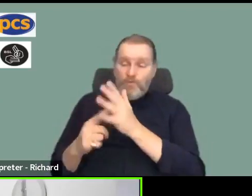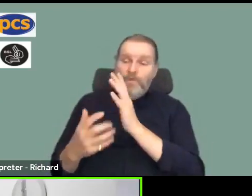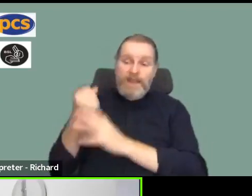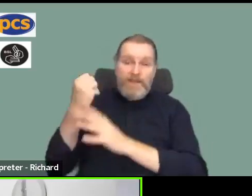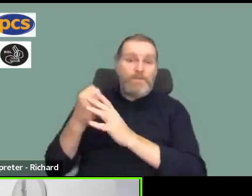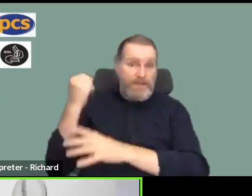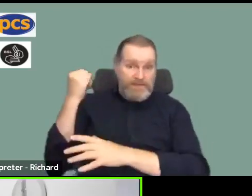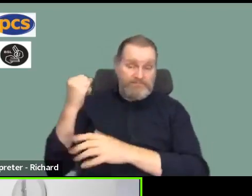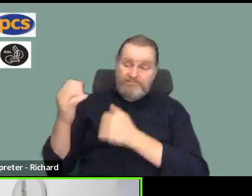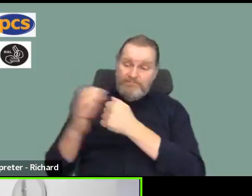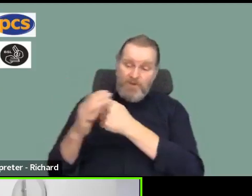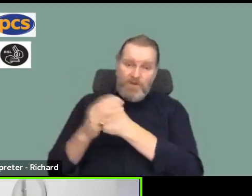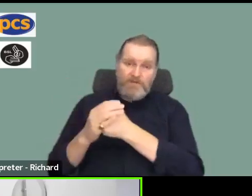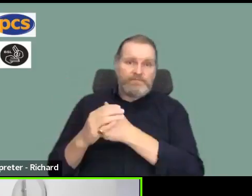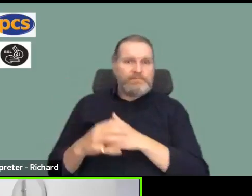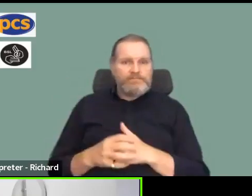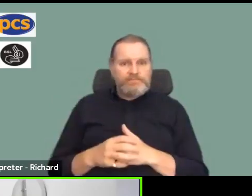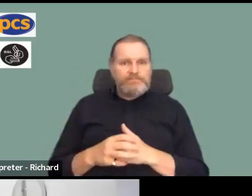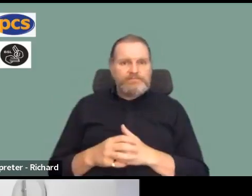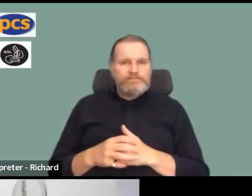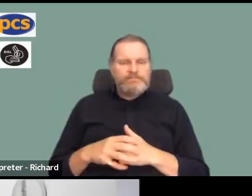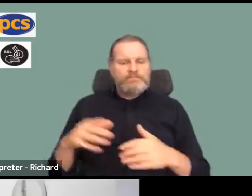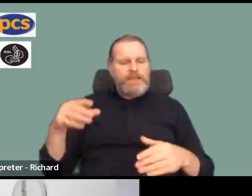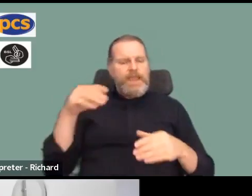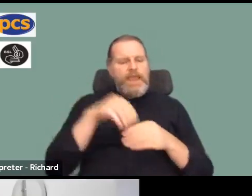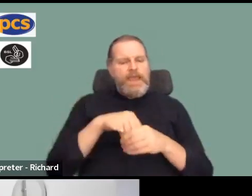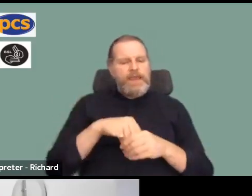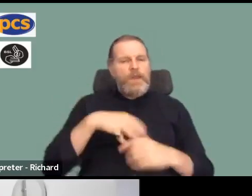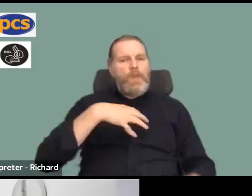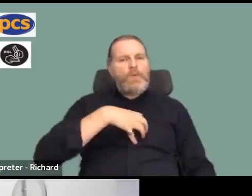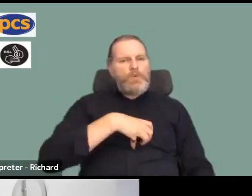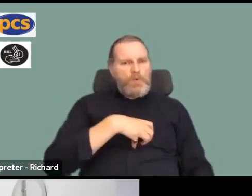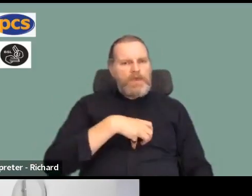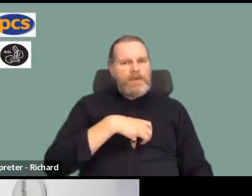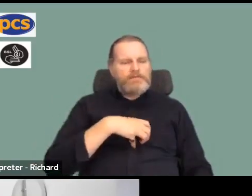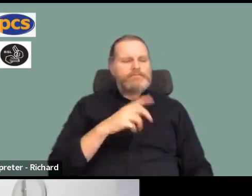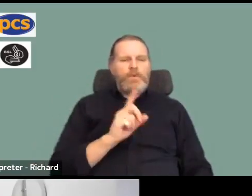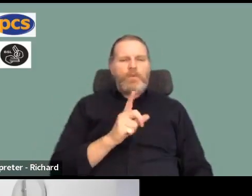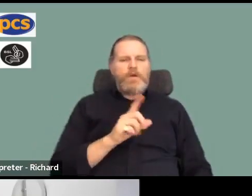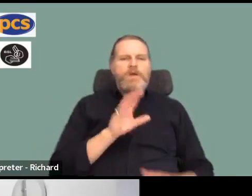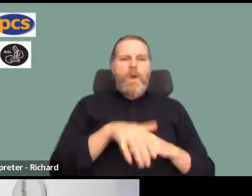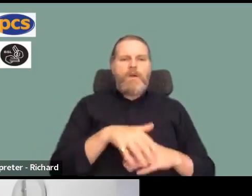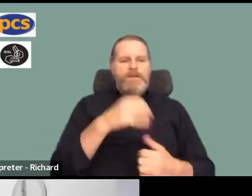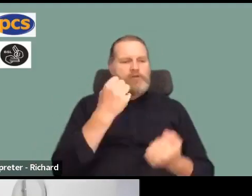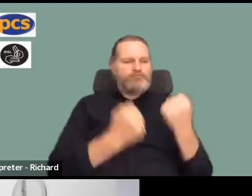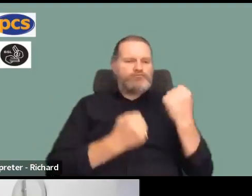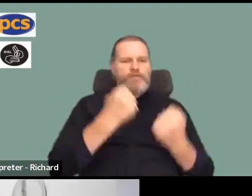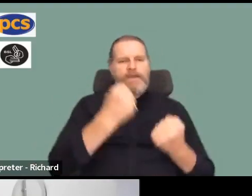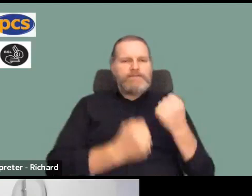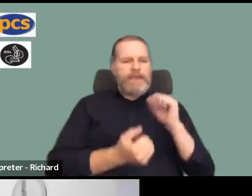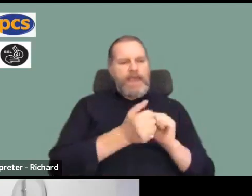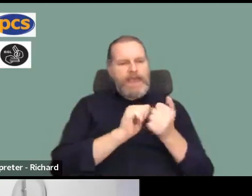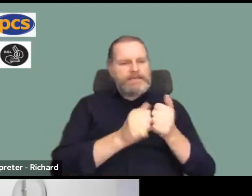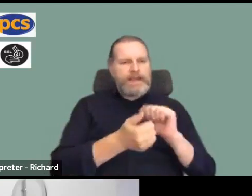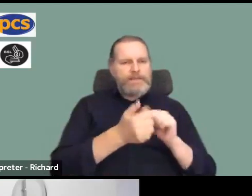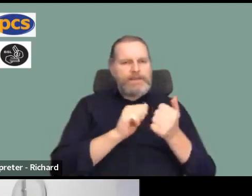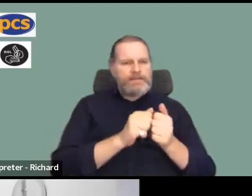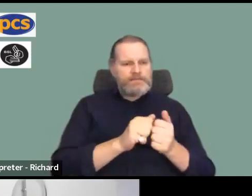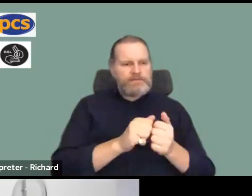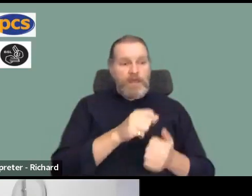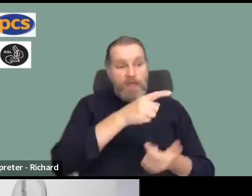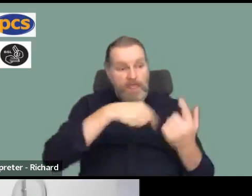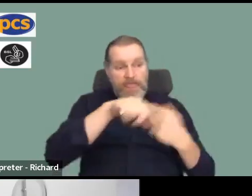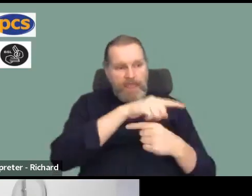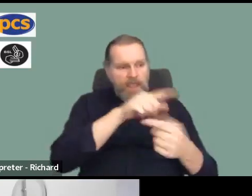and we've had some disputes in the union. And one that springs to mind is our driving examiner members where they voted to take industrial